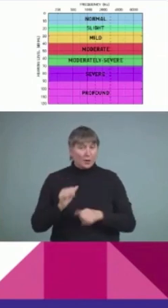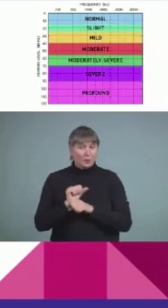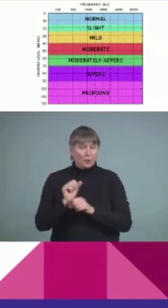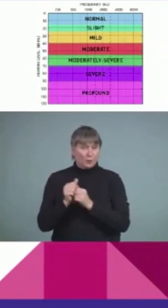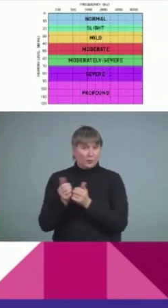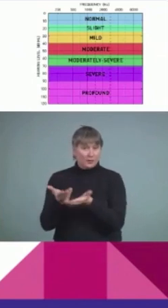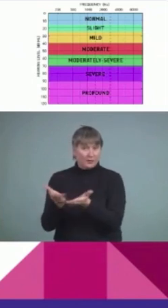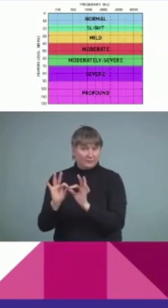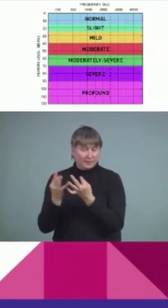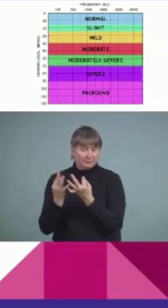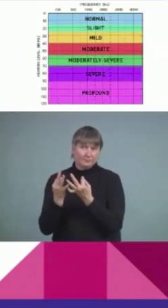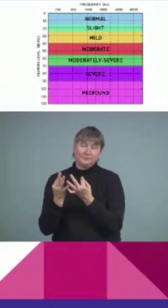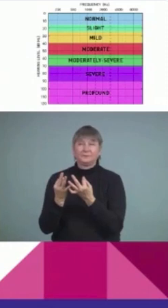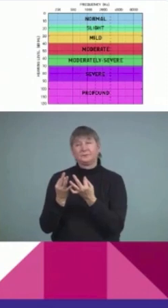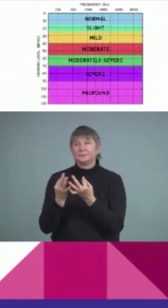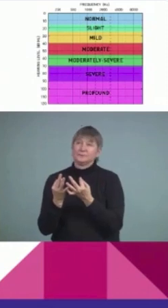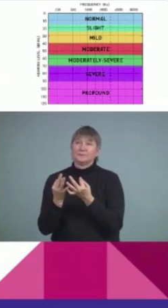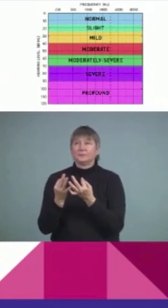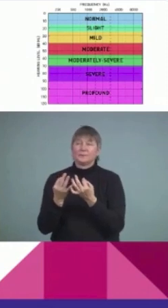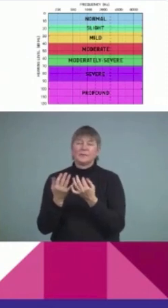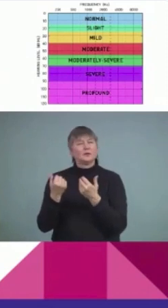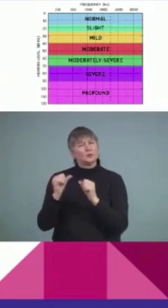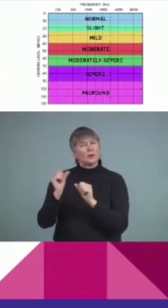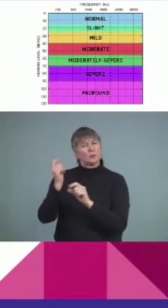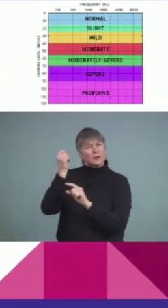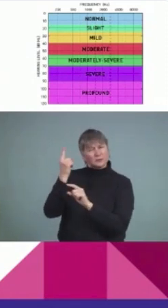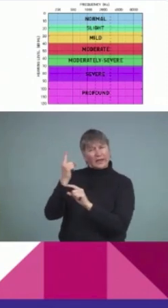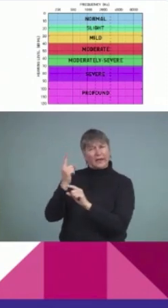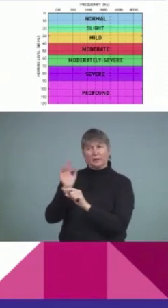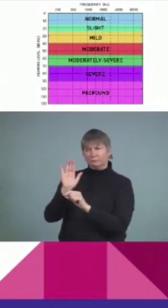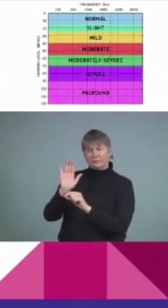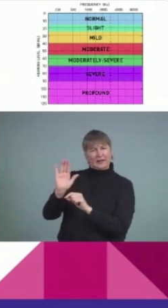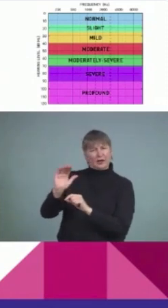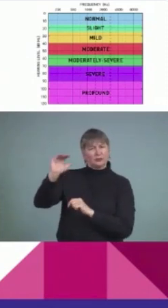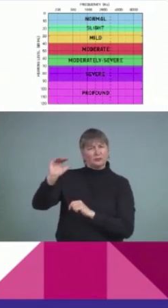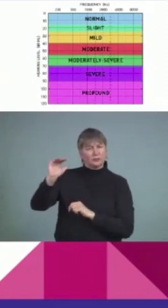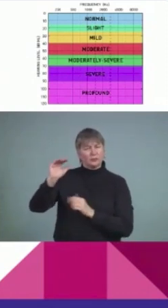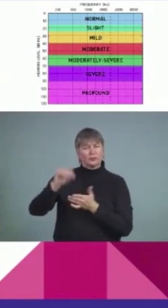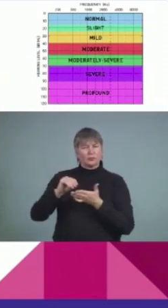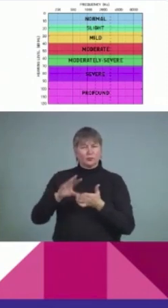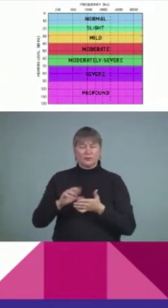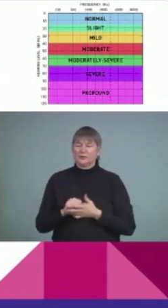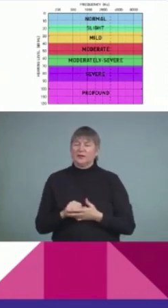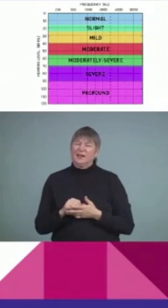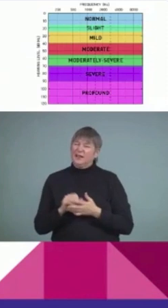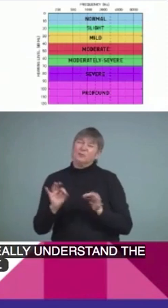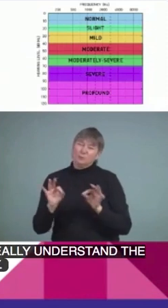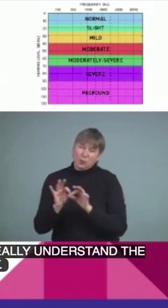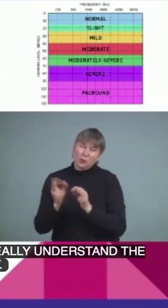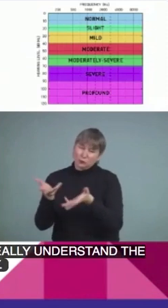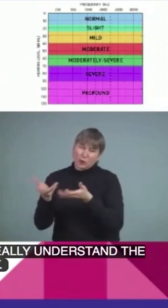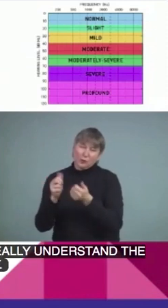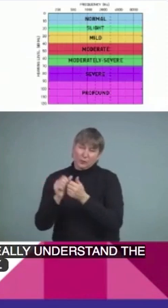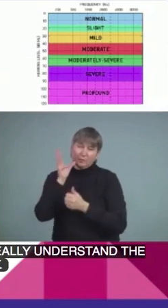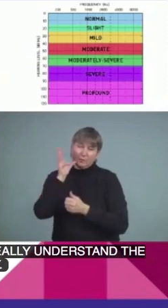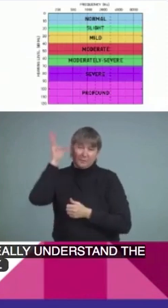in, you know, trying to really understand the student, I think the parents are key. I always see parents, know, they're the